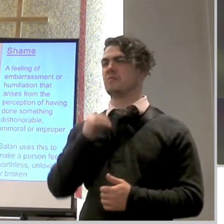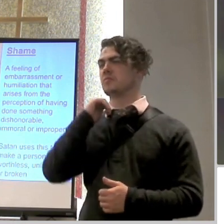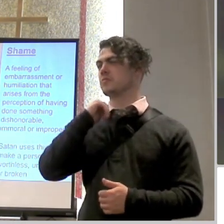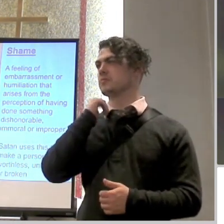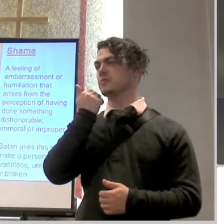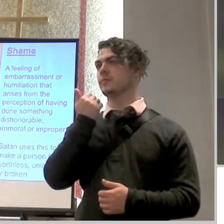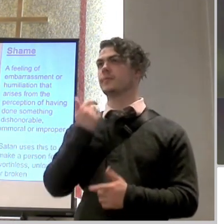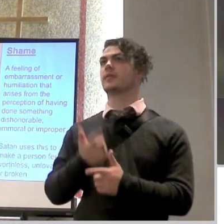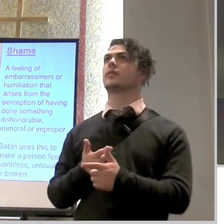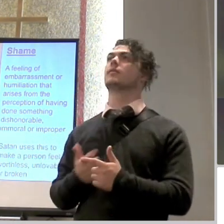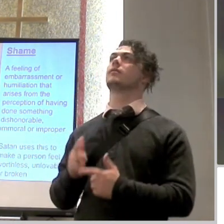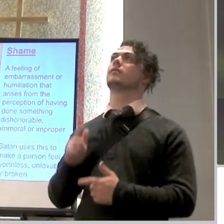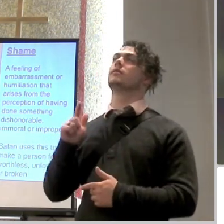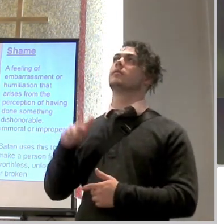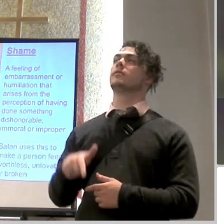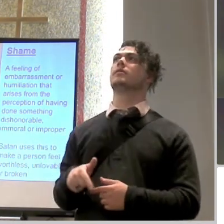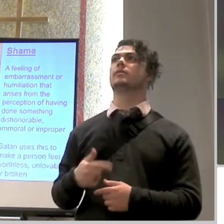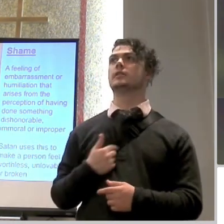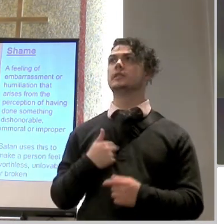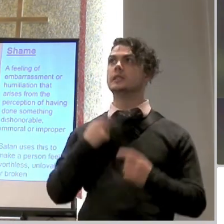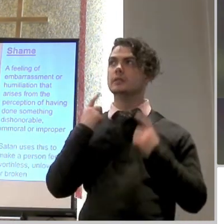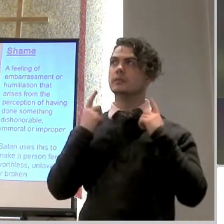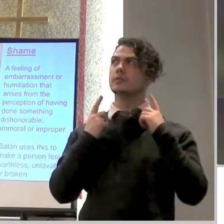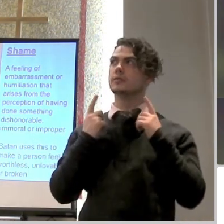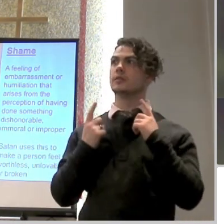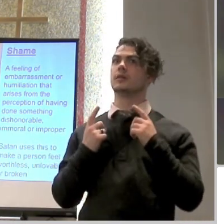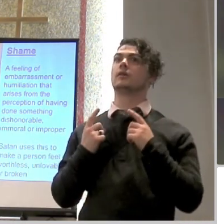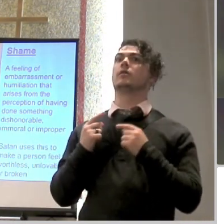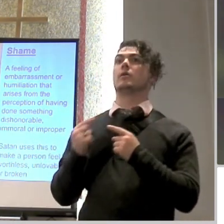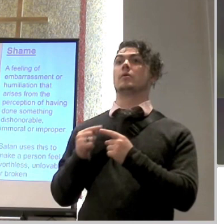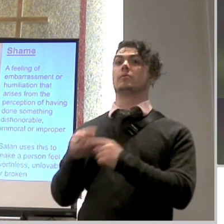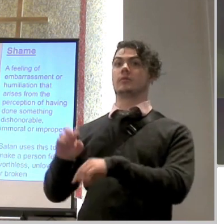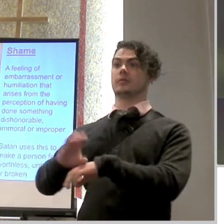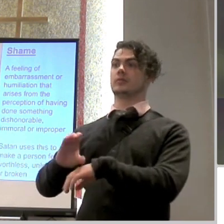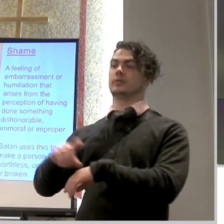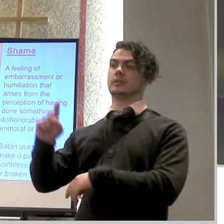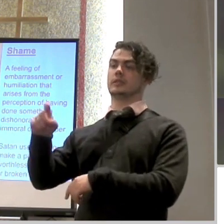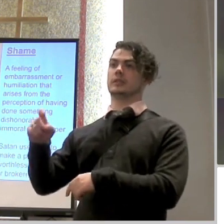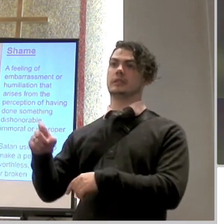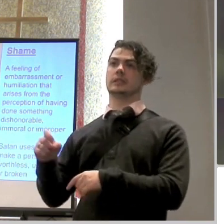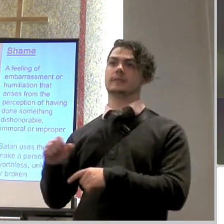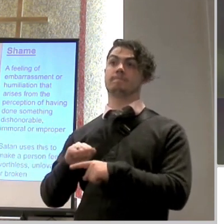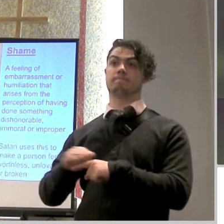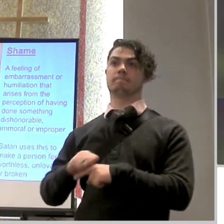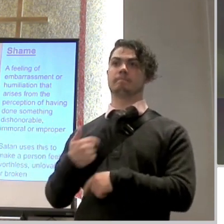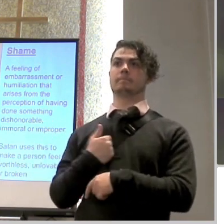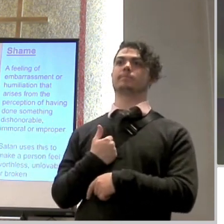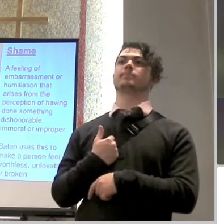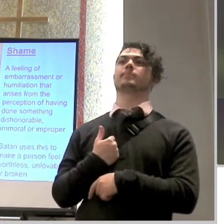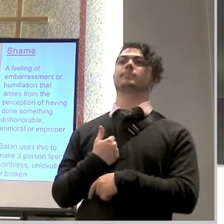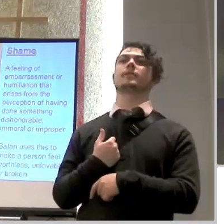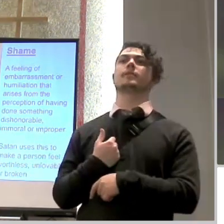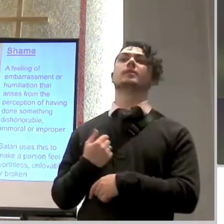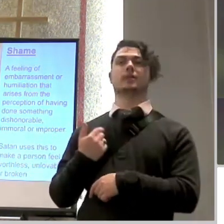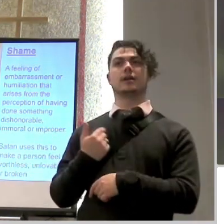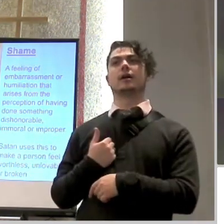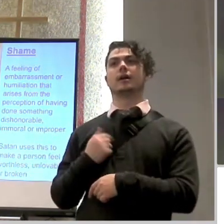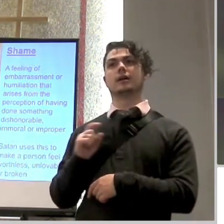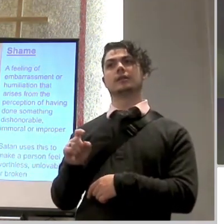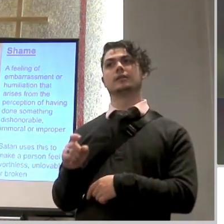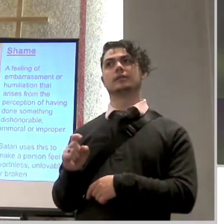i'm like when i had to go through some church discipline you know what i had to wrestle with that why because